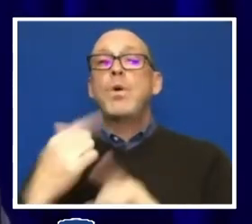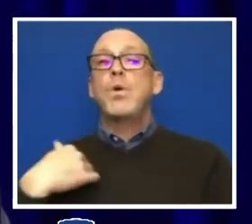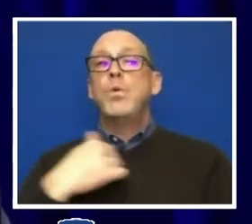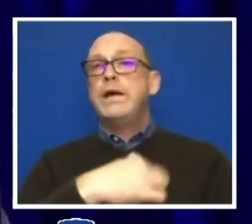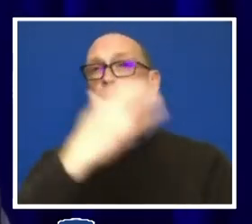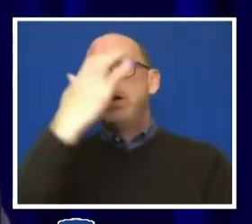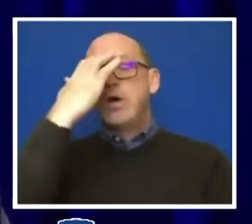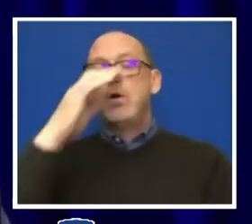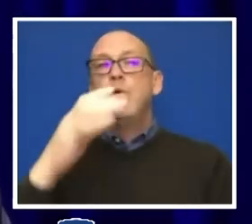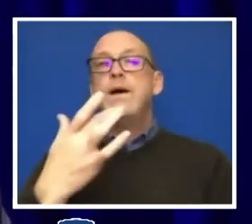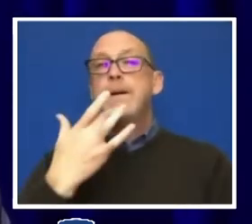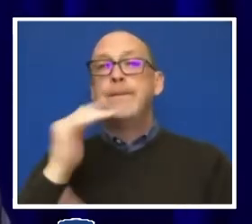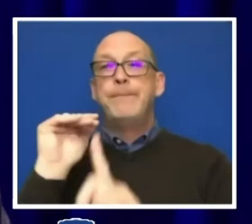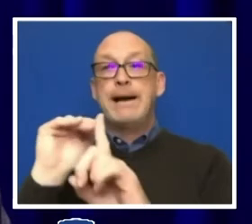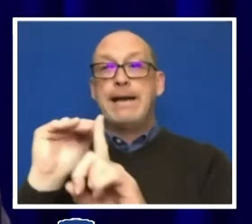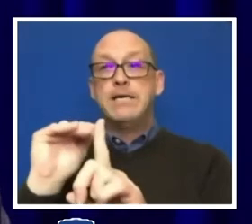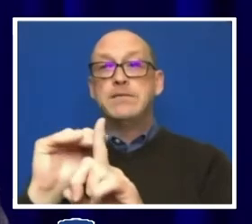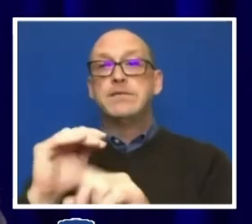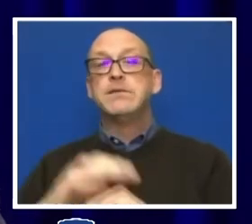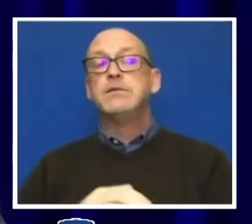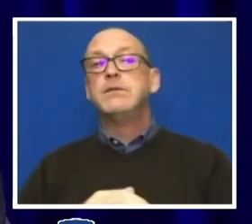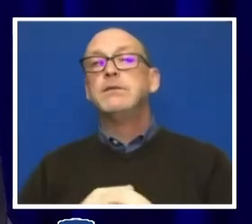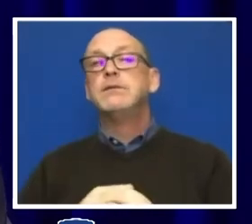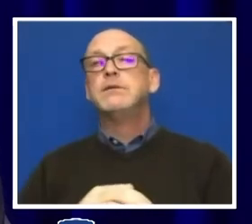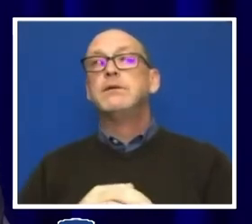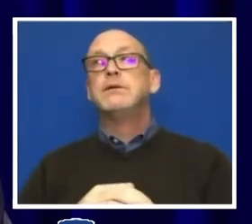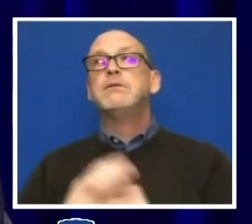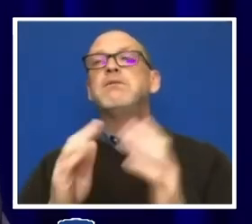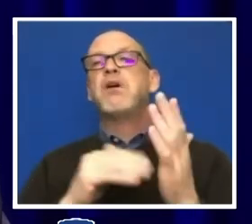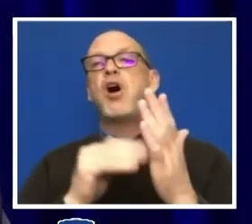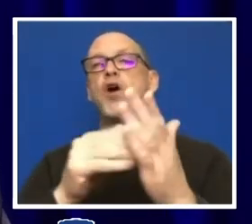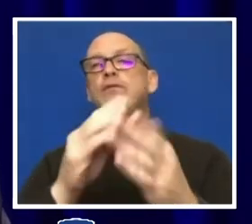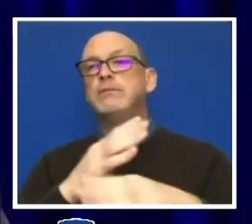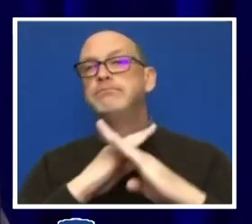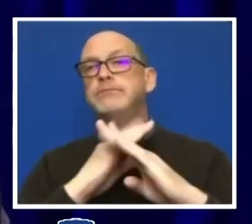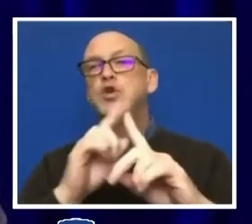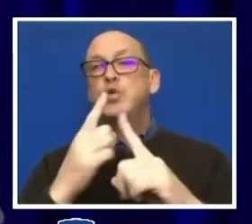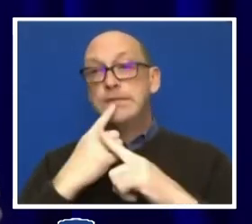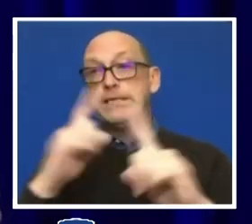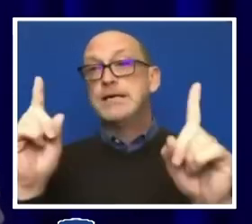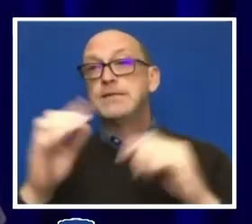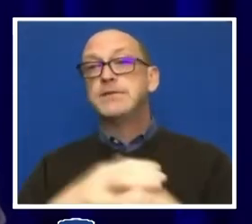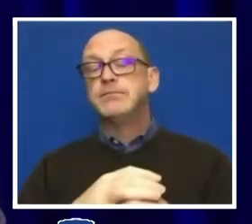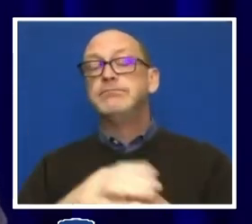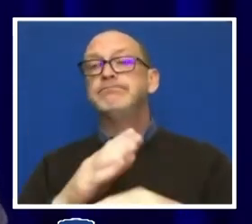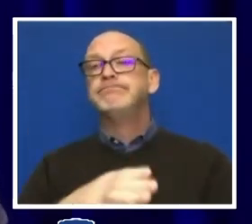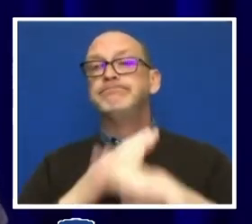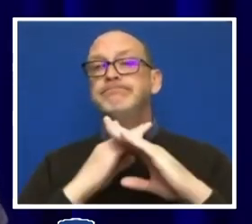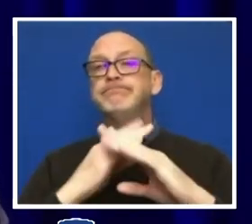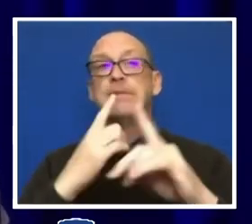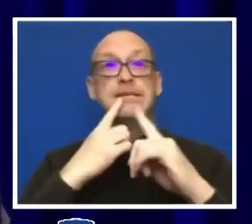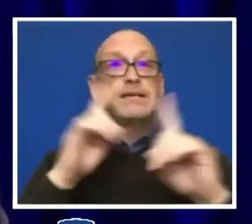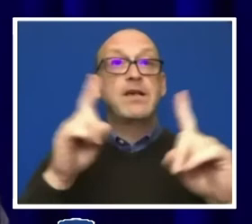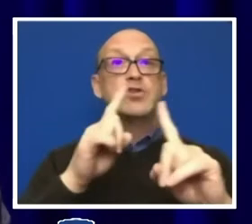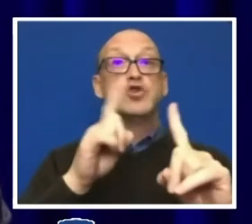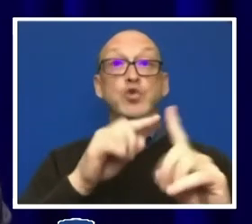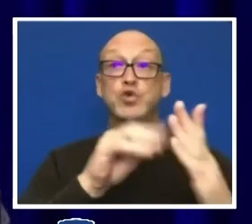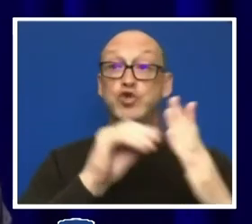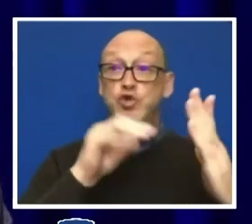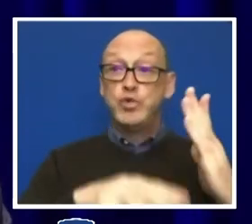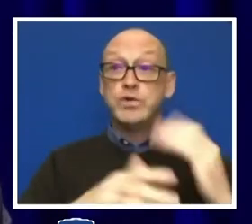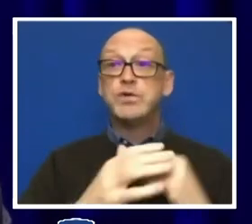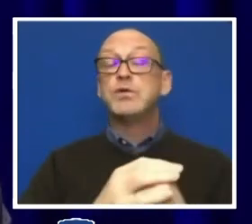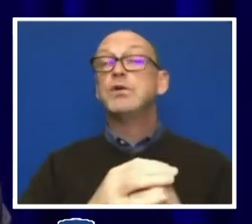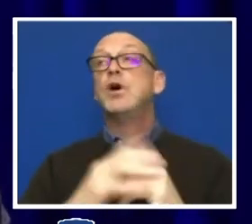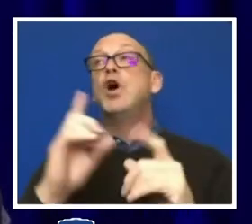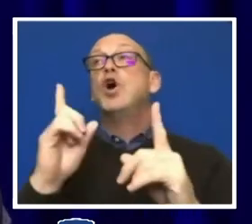bias is frequently a barrier to success, a barrier to success of students, a barrier to success